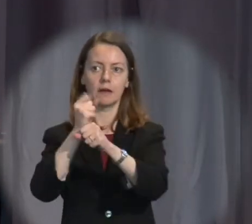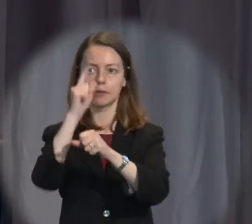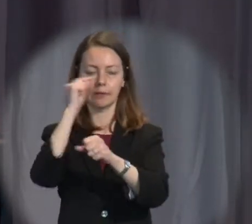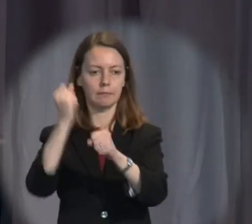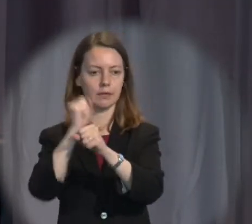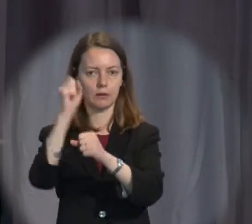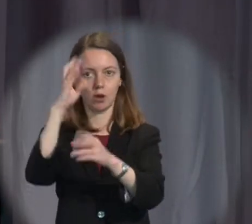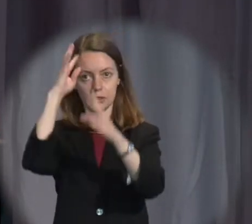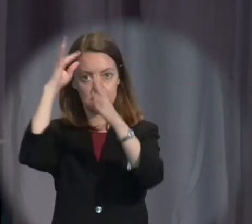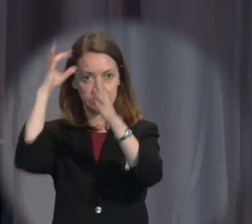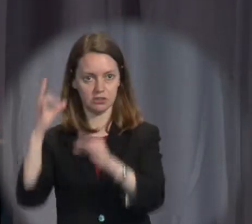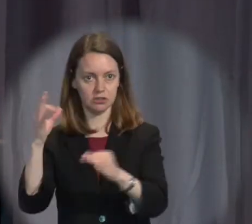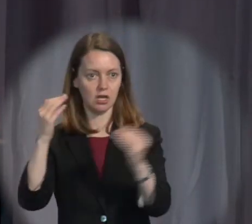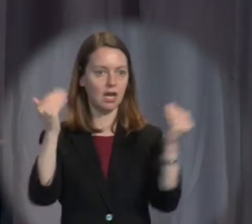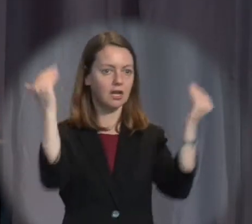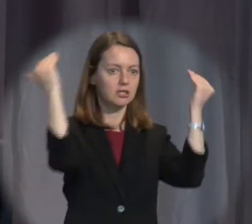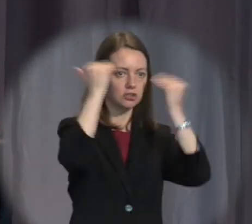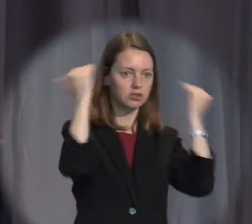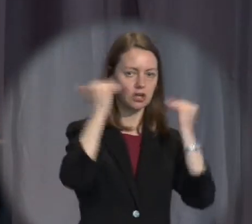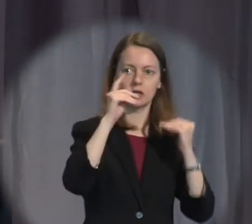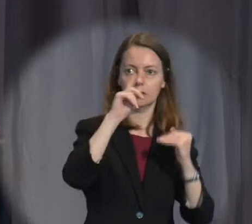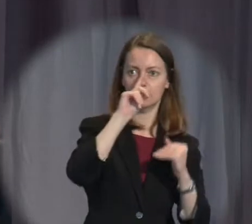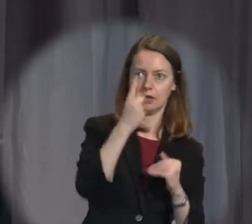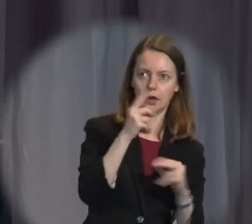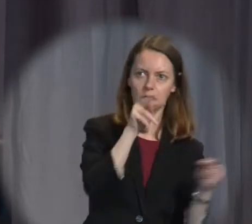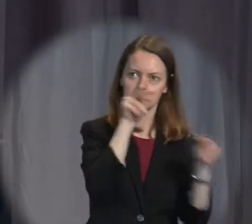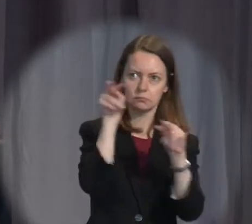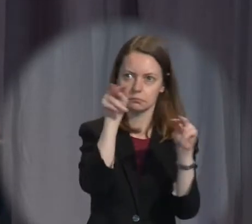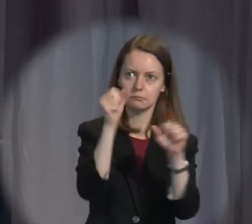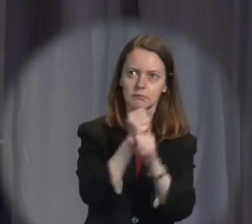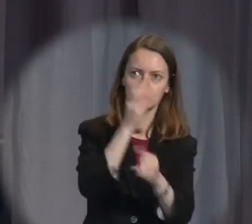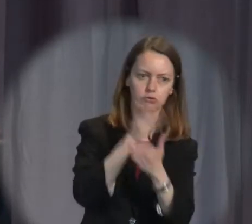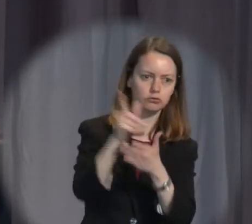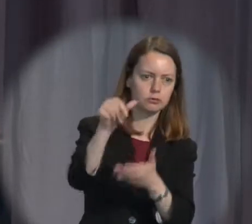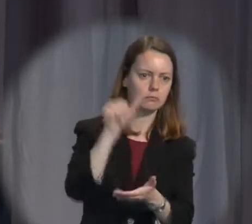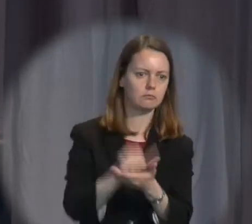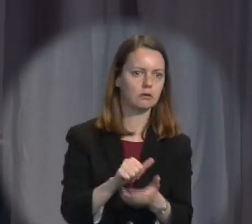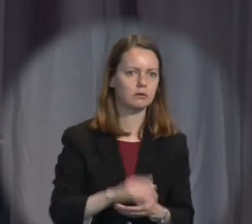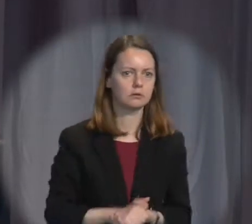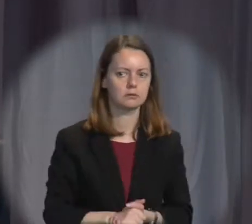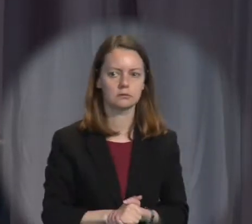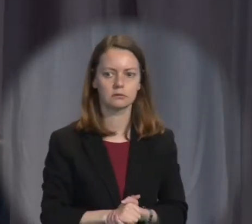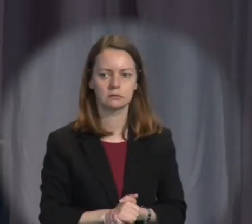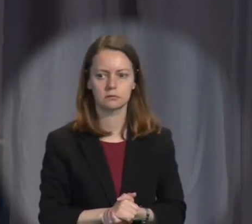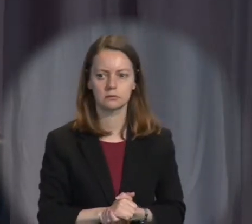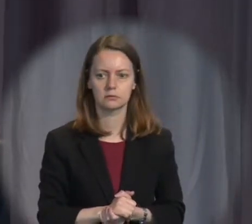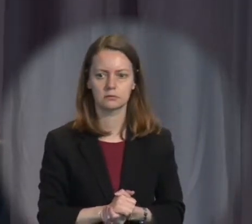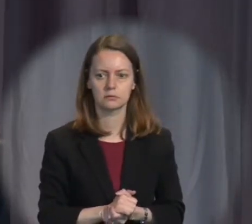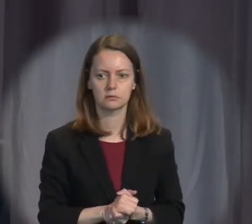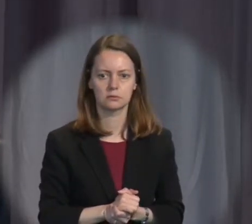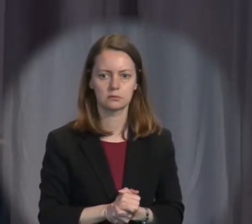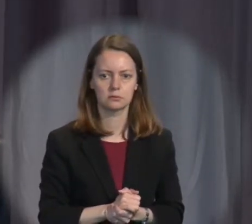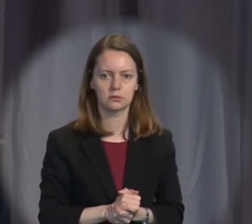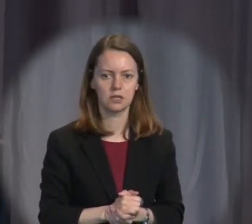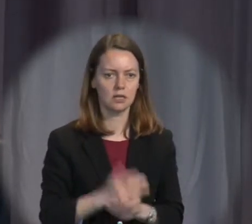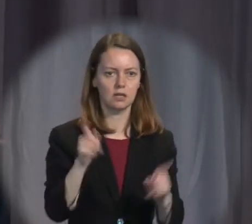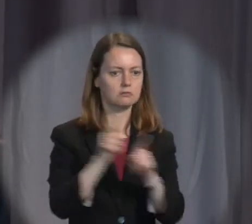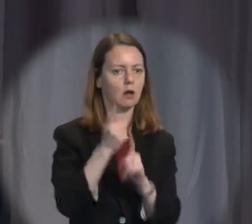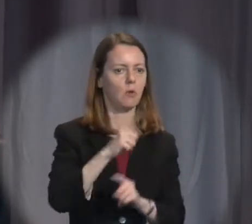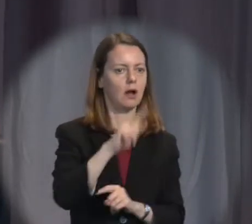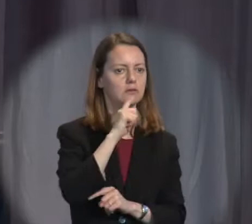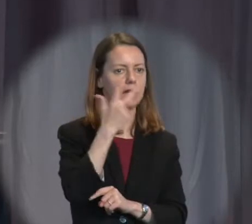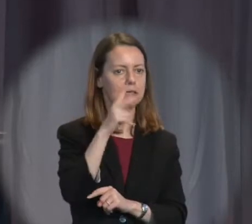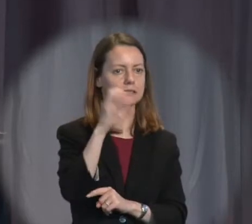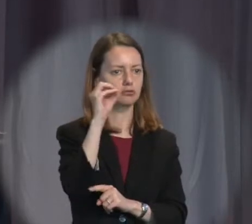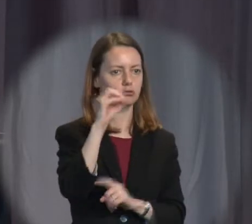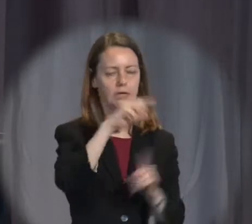freedoms by which to judge whether the government's got the balance right. How can a 180-degree swing in the importance of the right